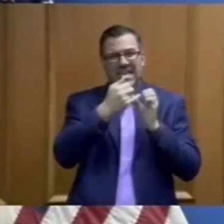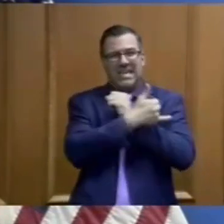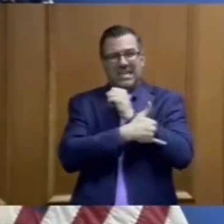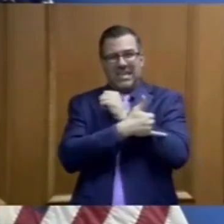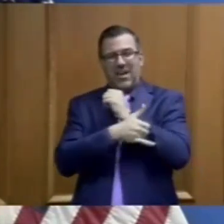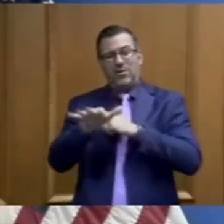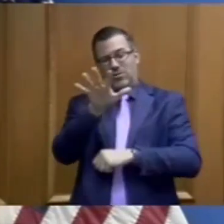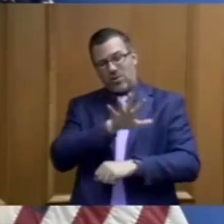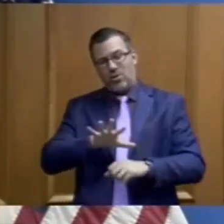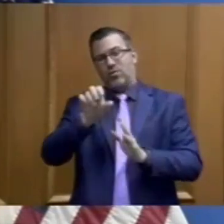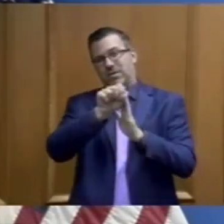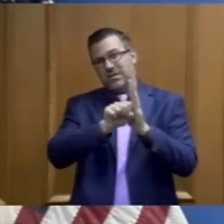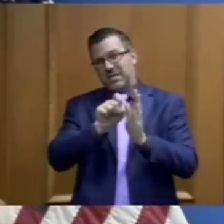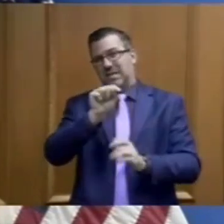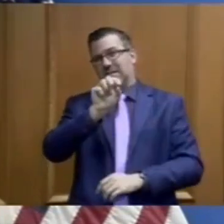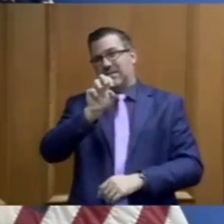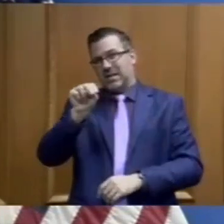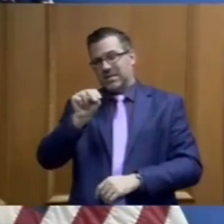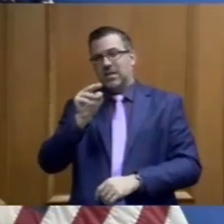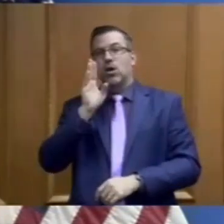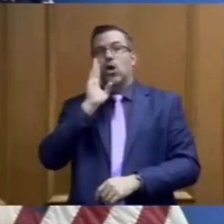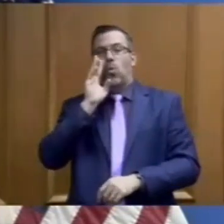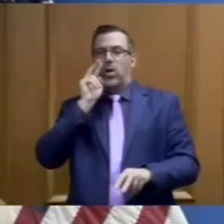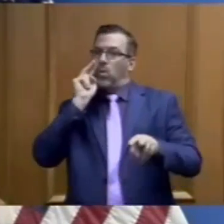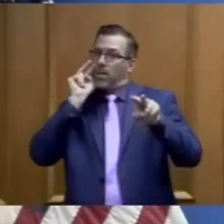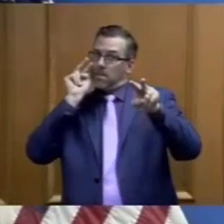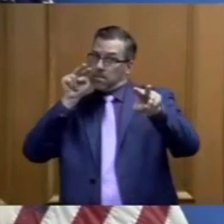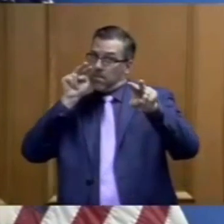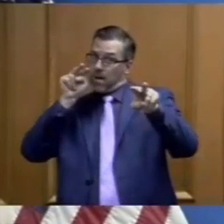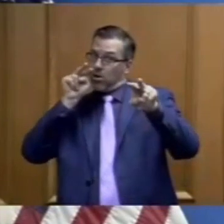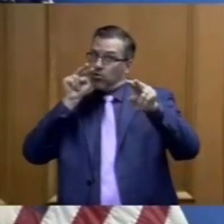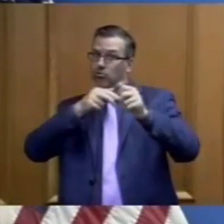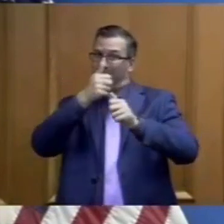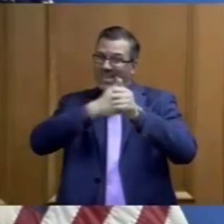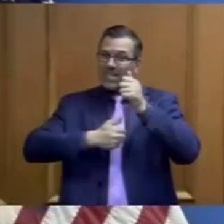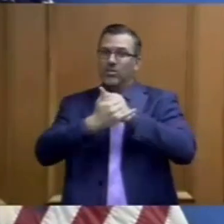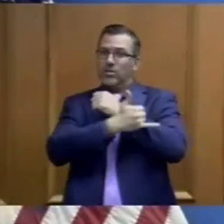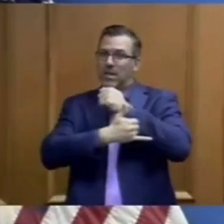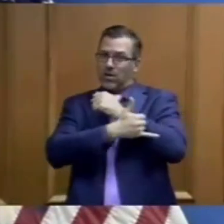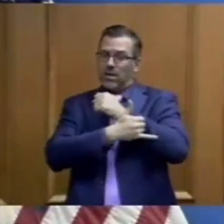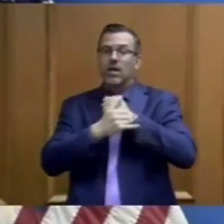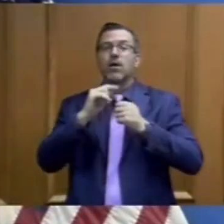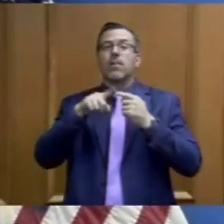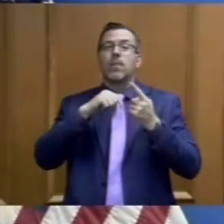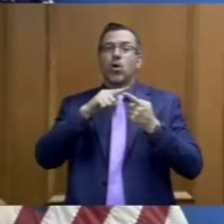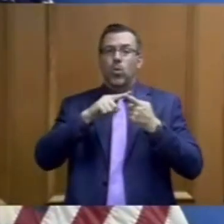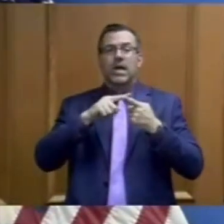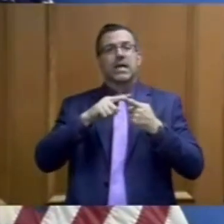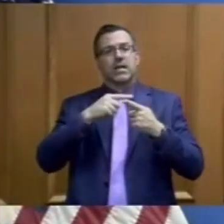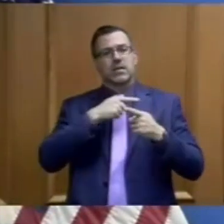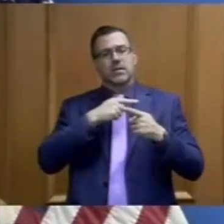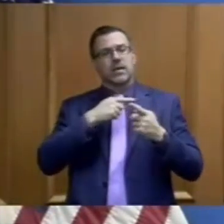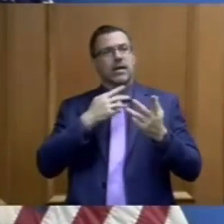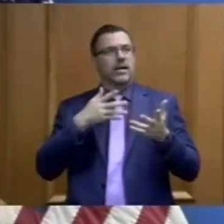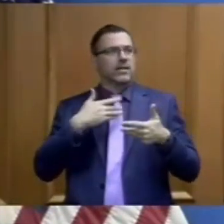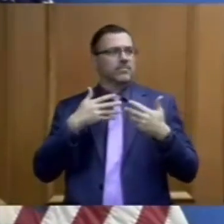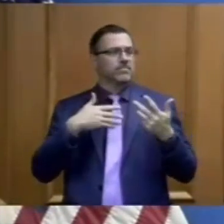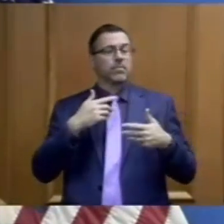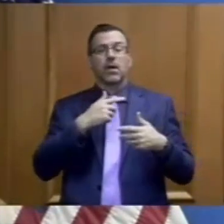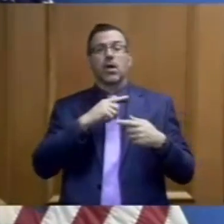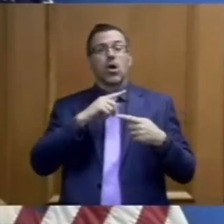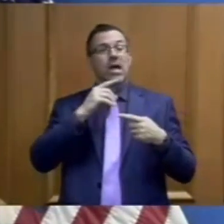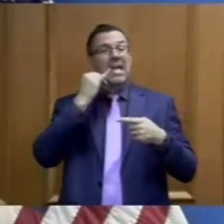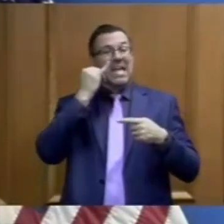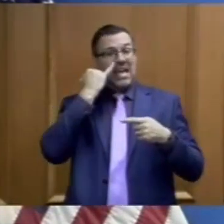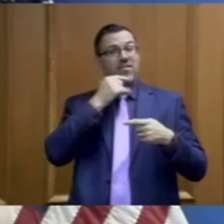this state to monitor what's happening in an individual county when there is a a rise